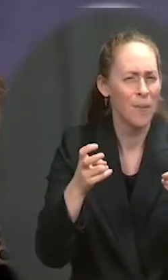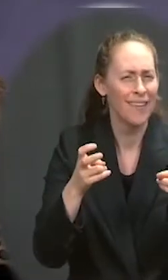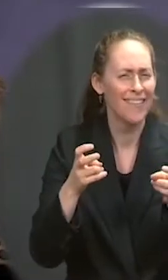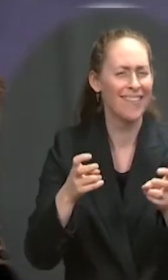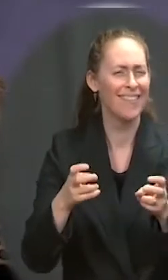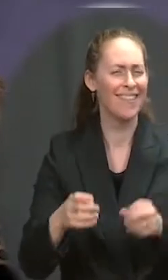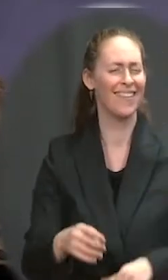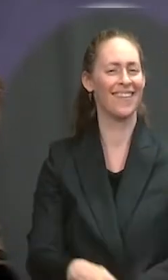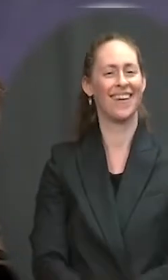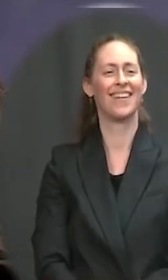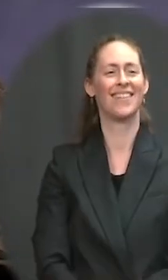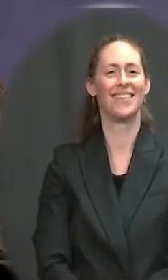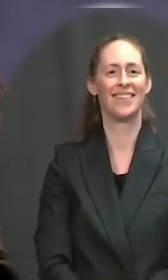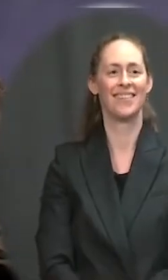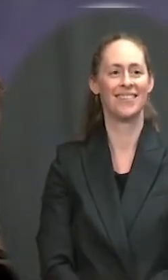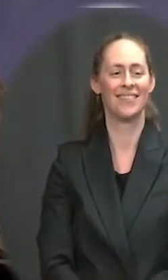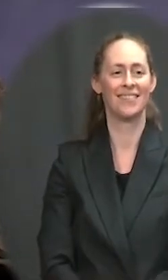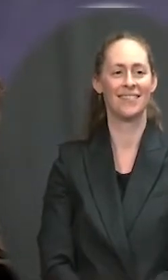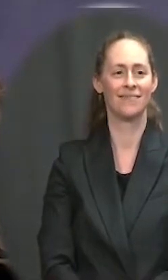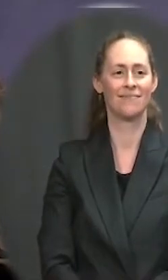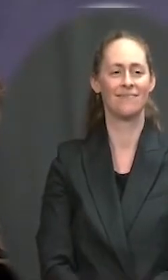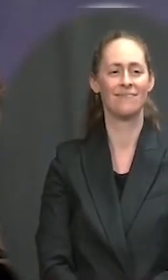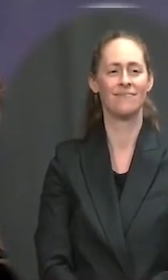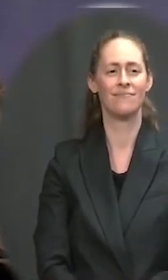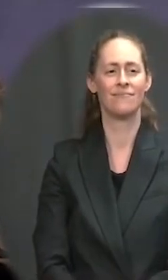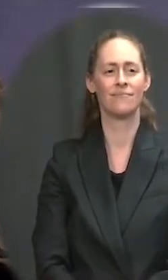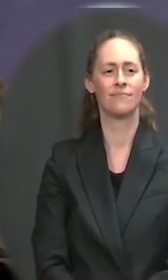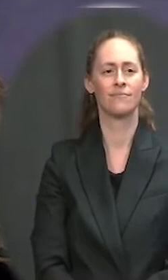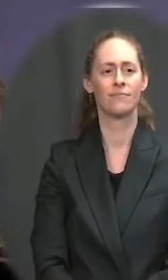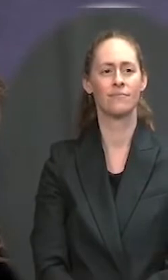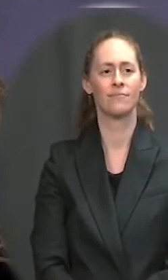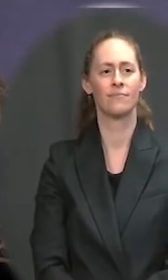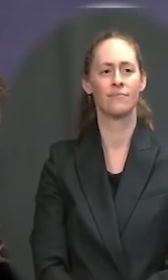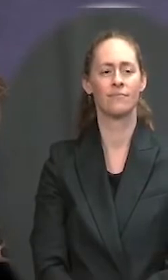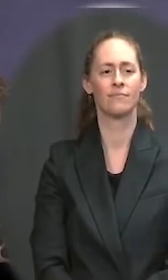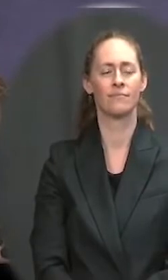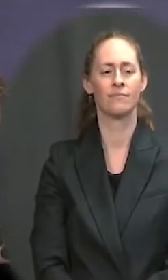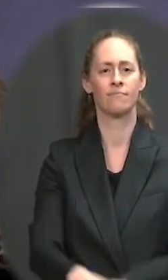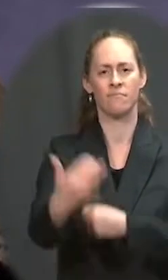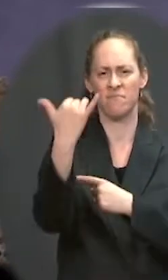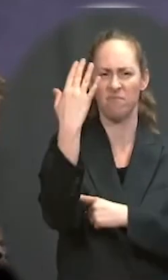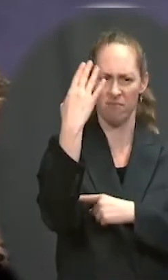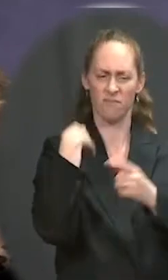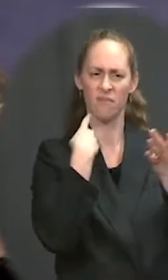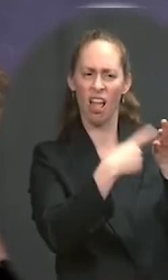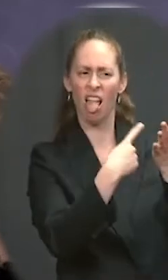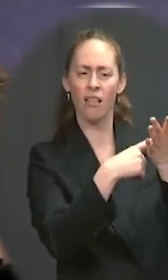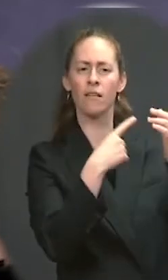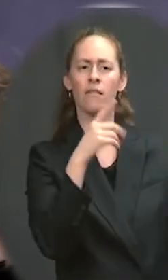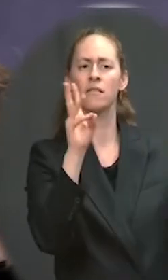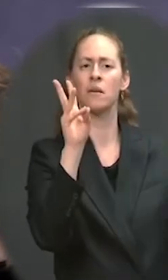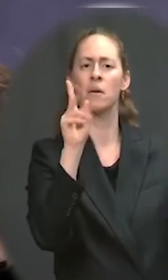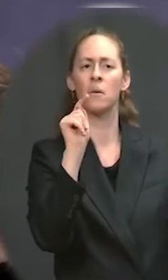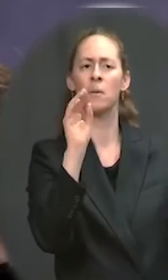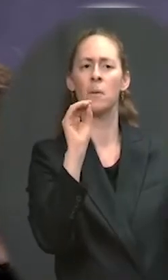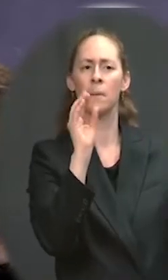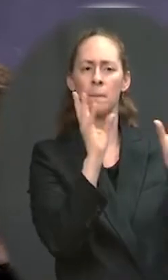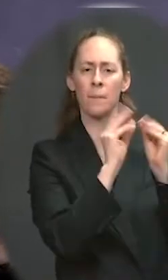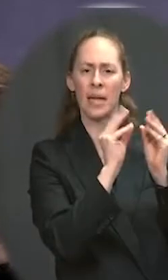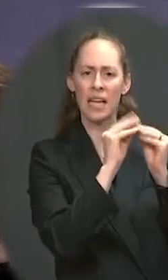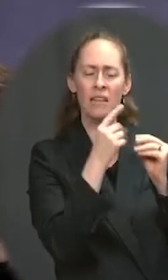So this morning there was a meeting at the WTO. Catherine Tai made some comments during an FT session talking about,